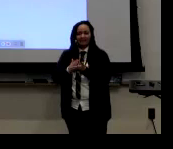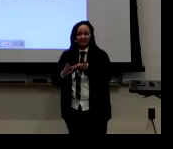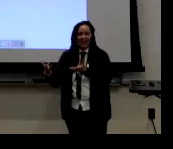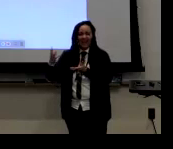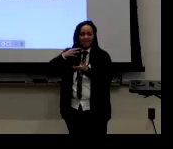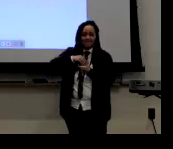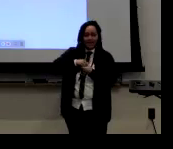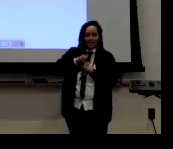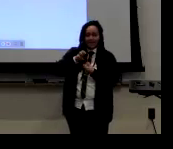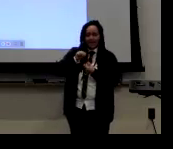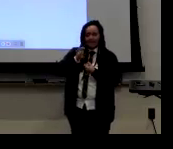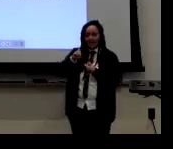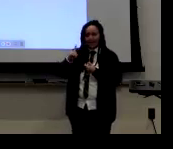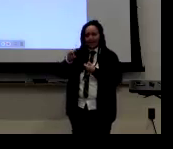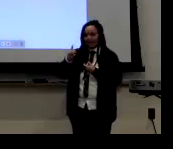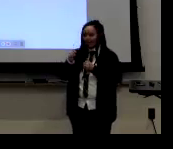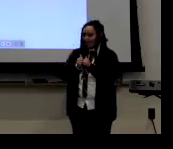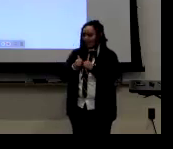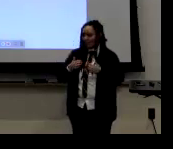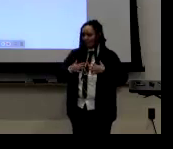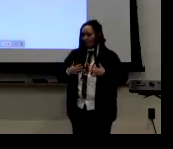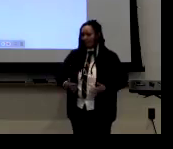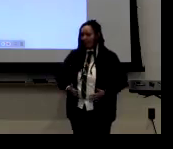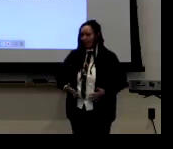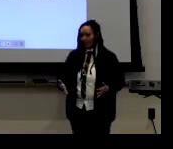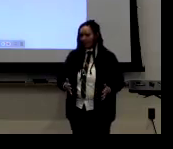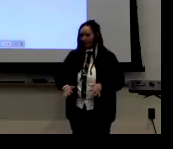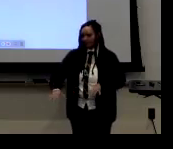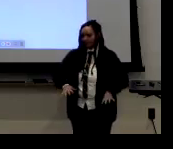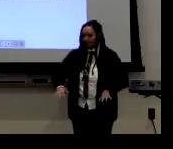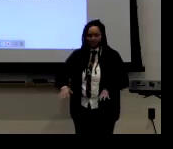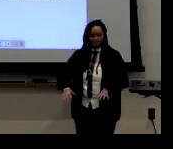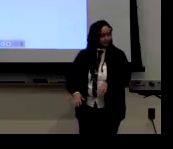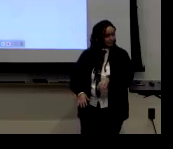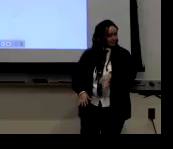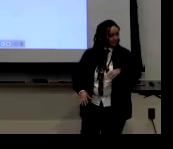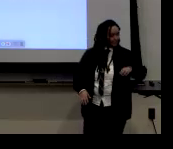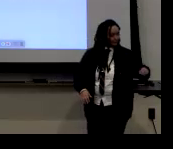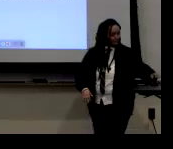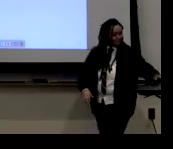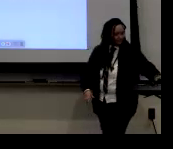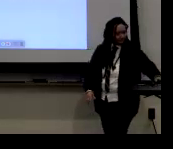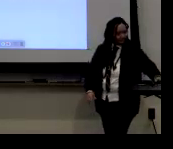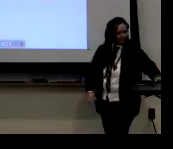when you're signing. You embody your language with your physical body.